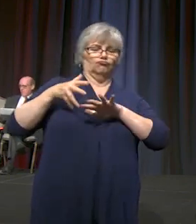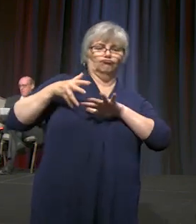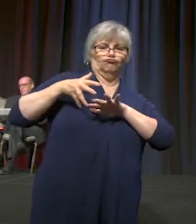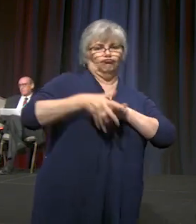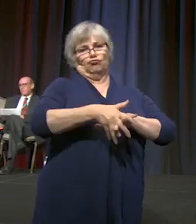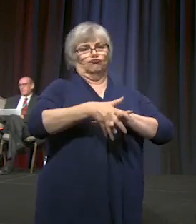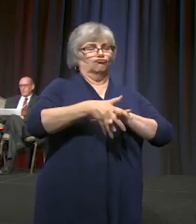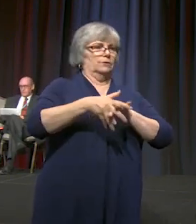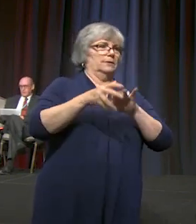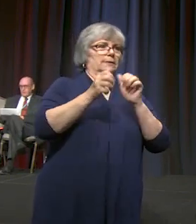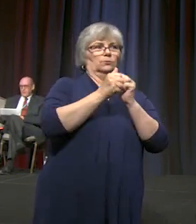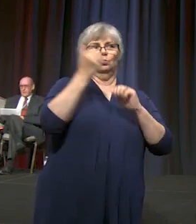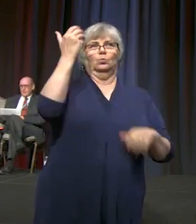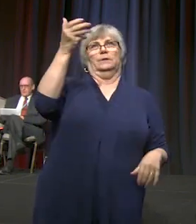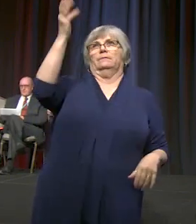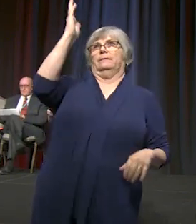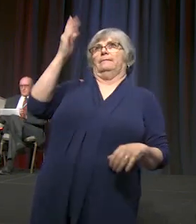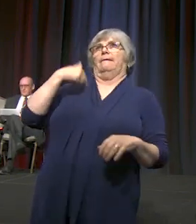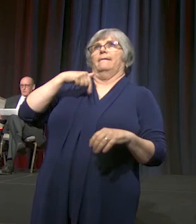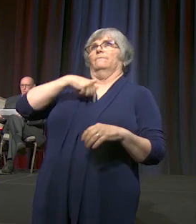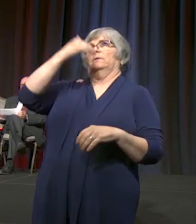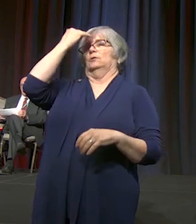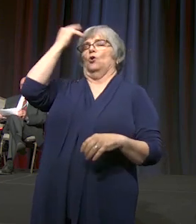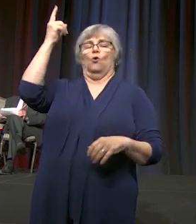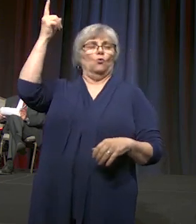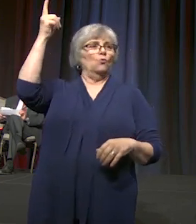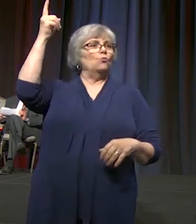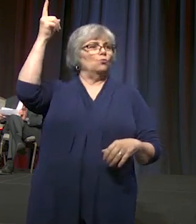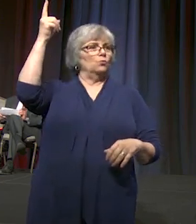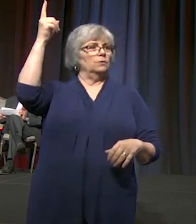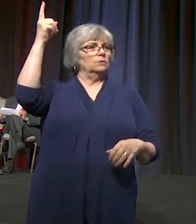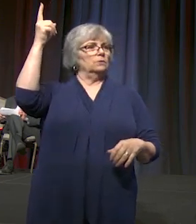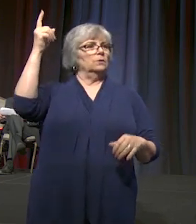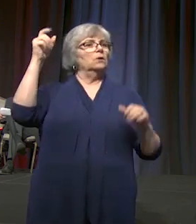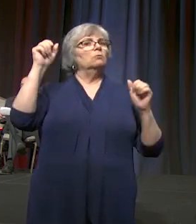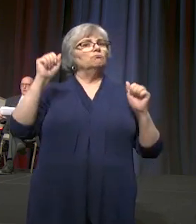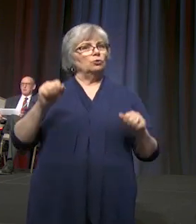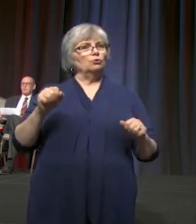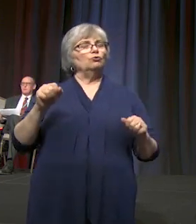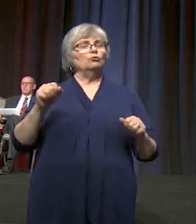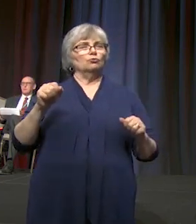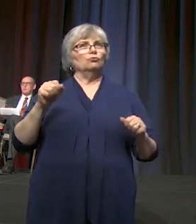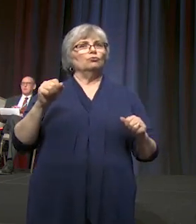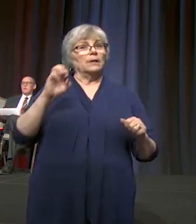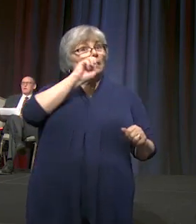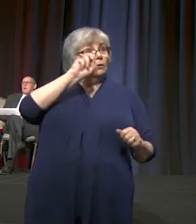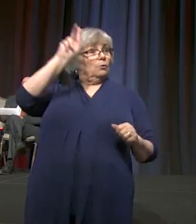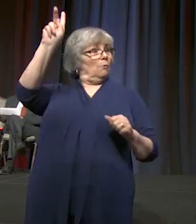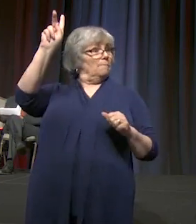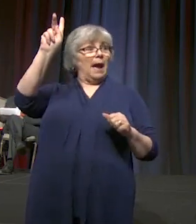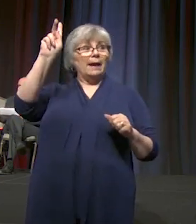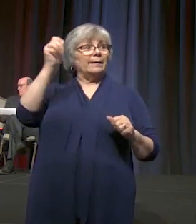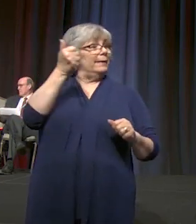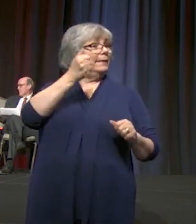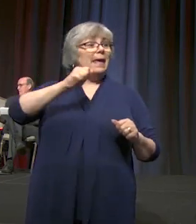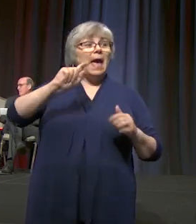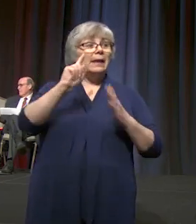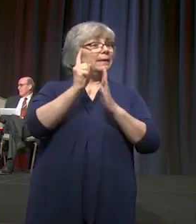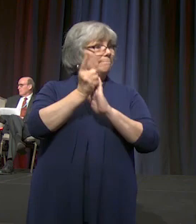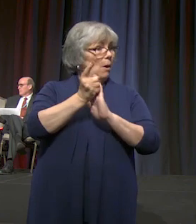in the God that we know. You can return to it in any moment